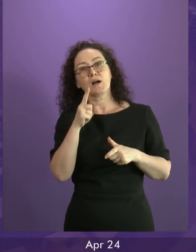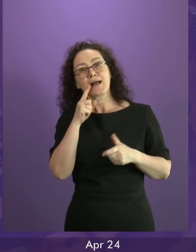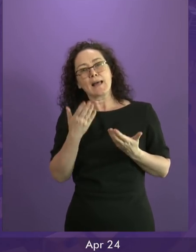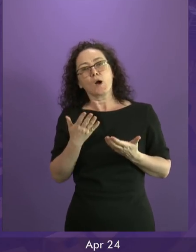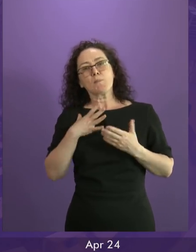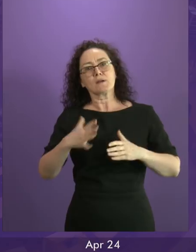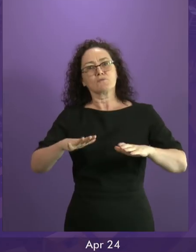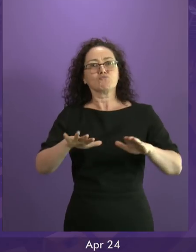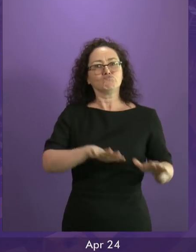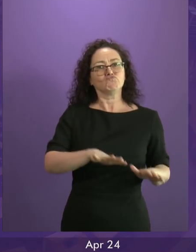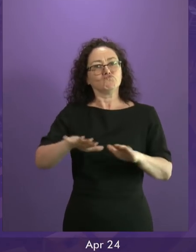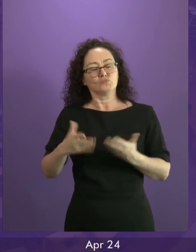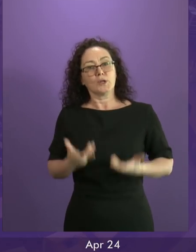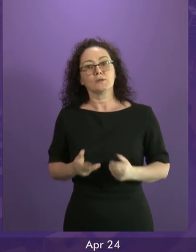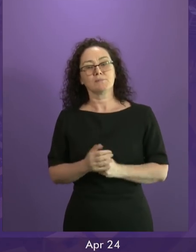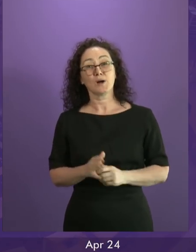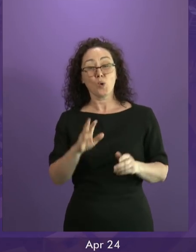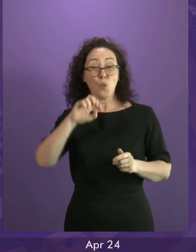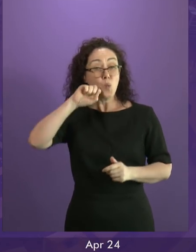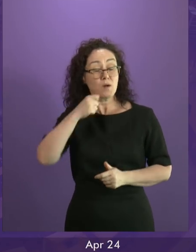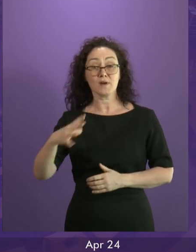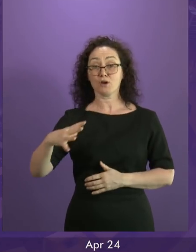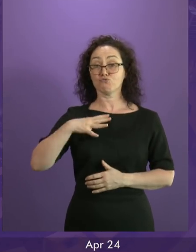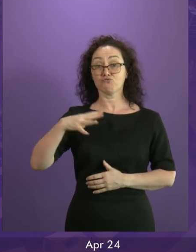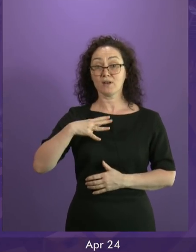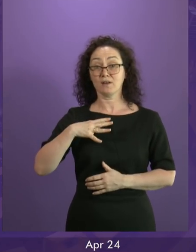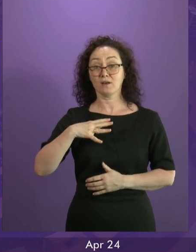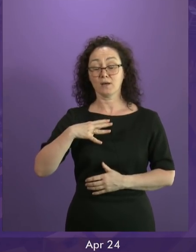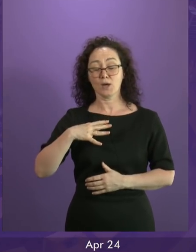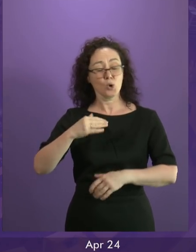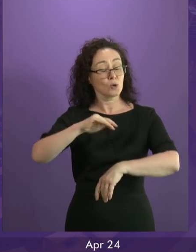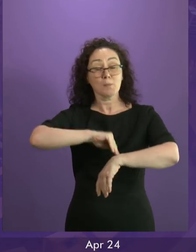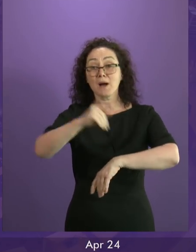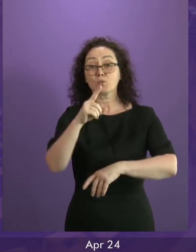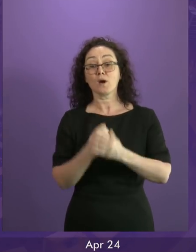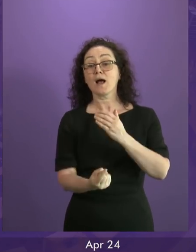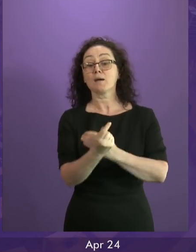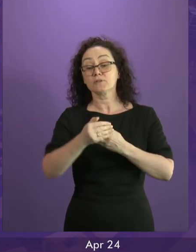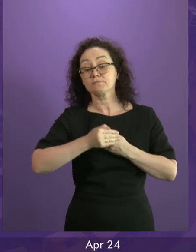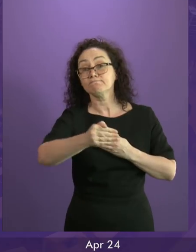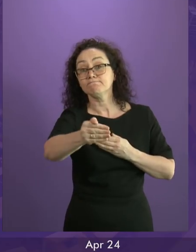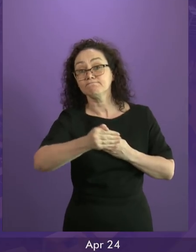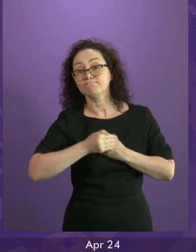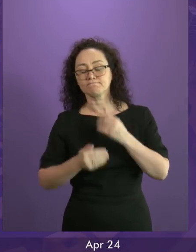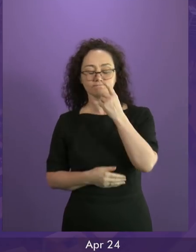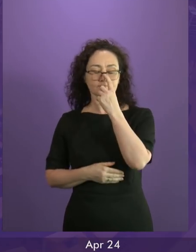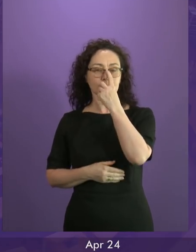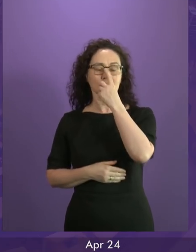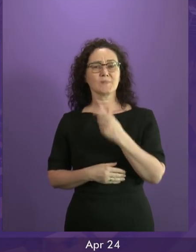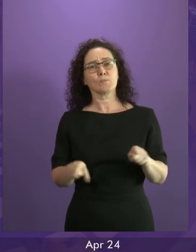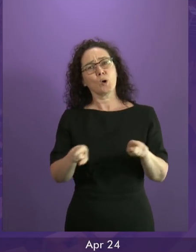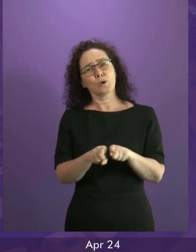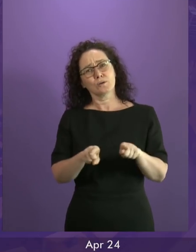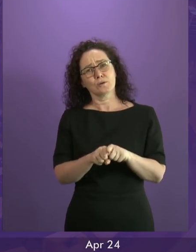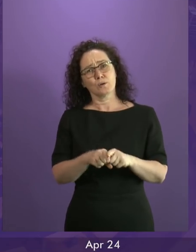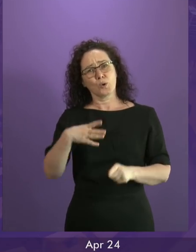Scotland is as ready as we can be for what would be a catastrophic outcome. However I also want to express my regret